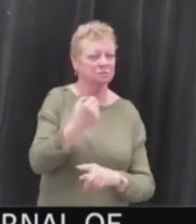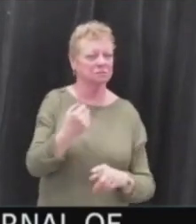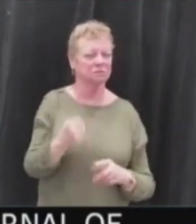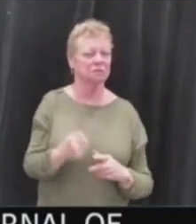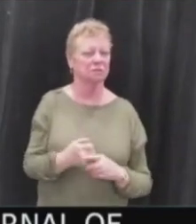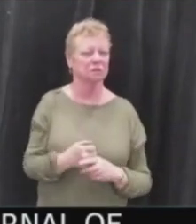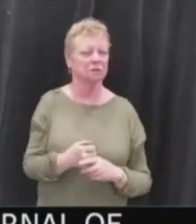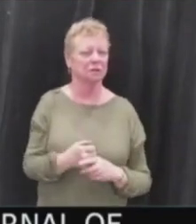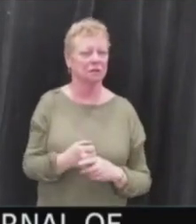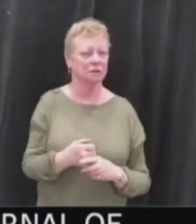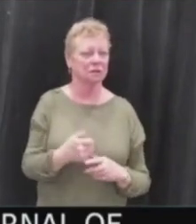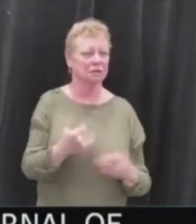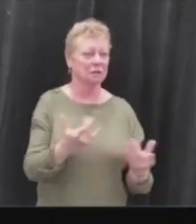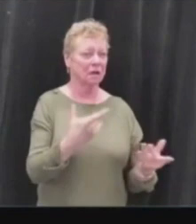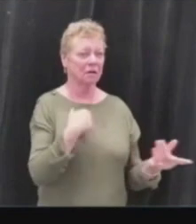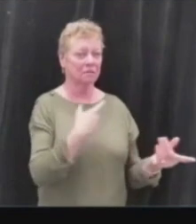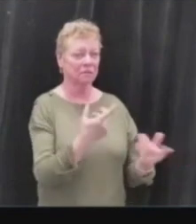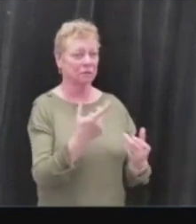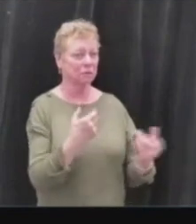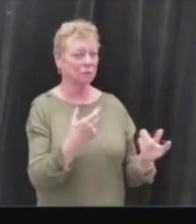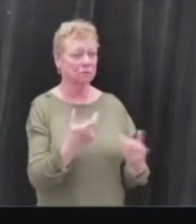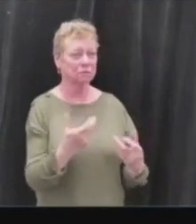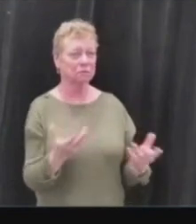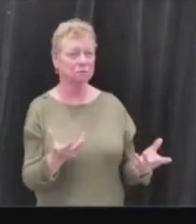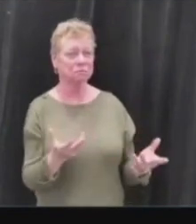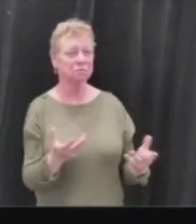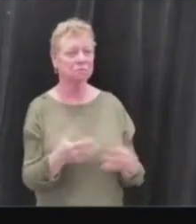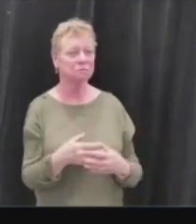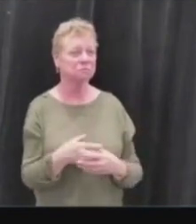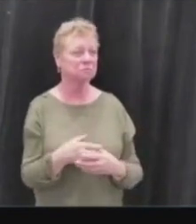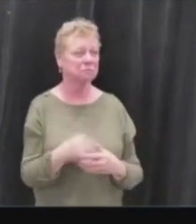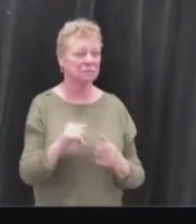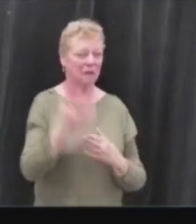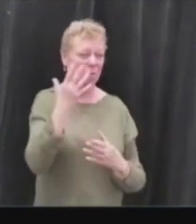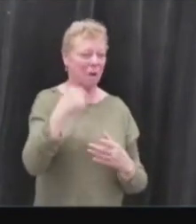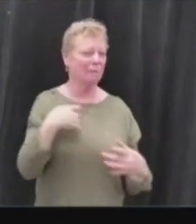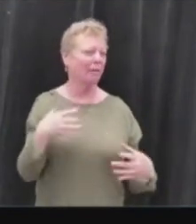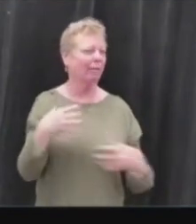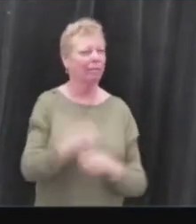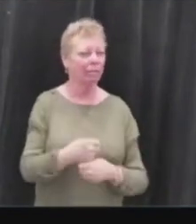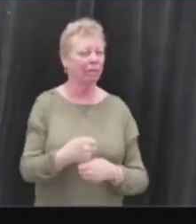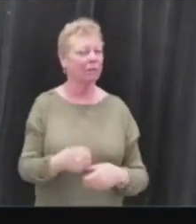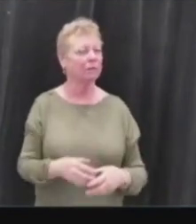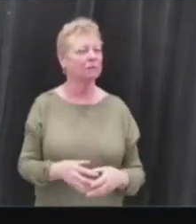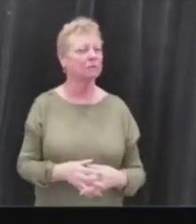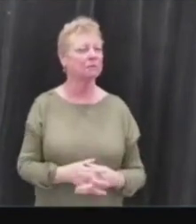And now I've left time open for any questions. That's why I wanted to abbreviate it. uh...